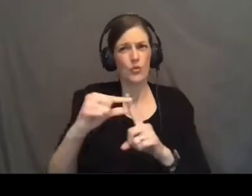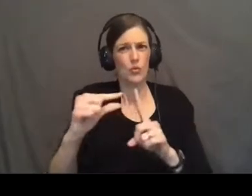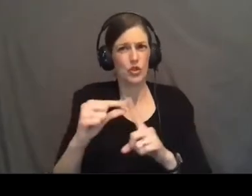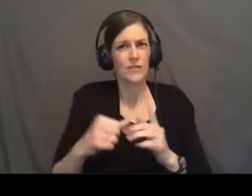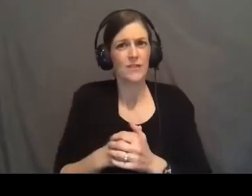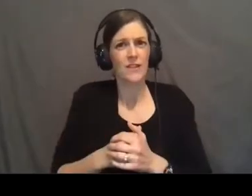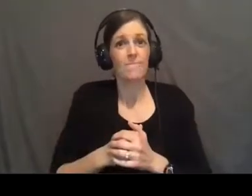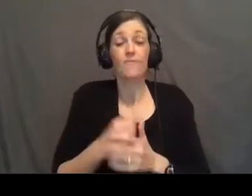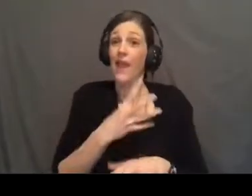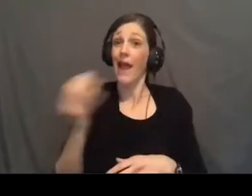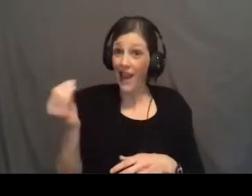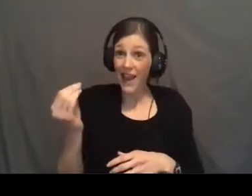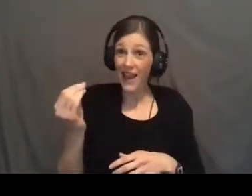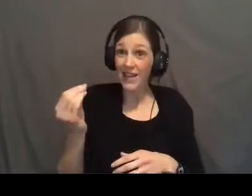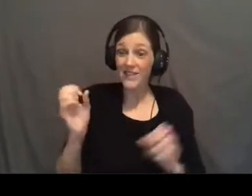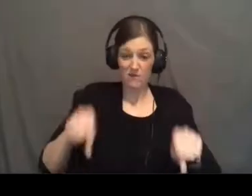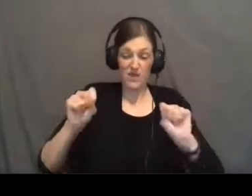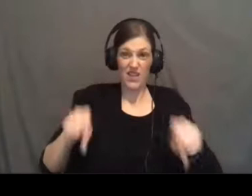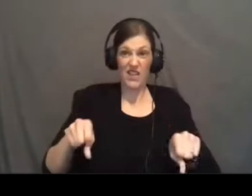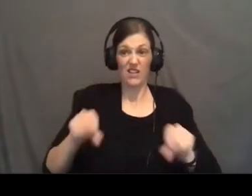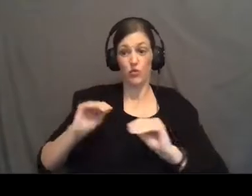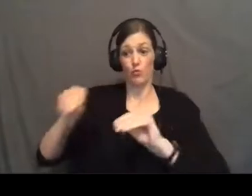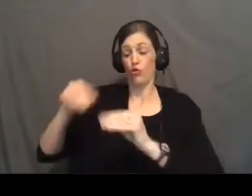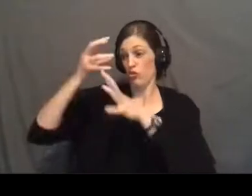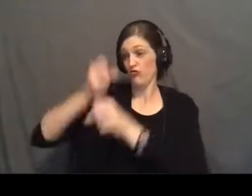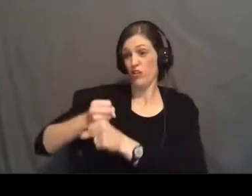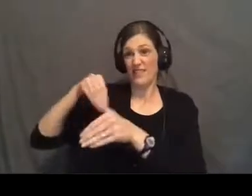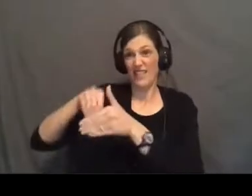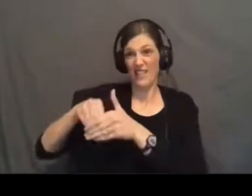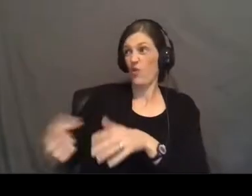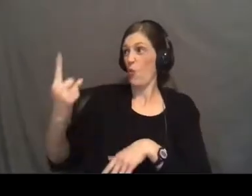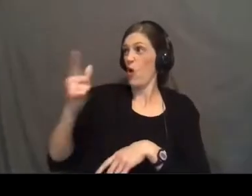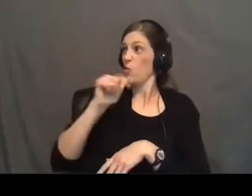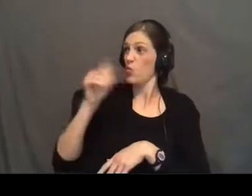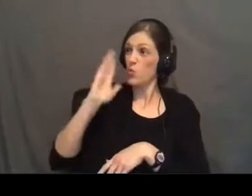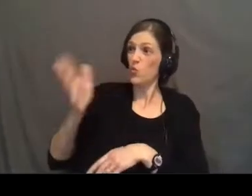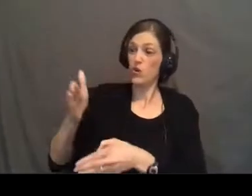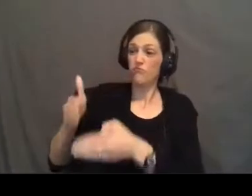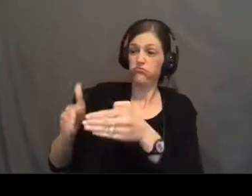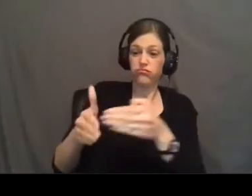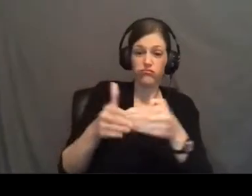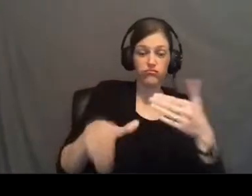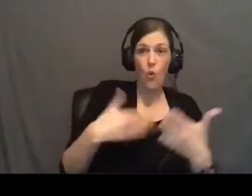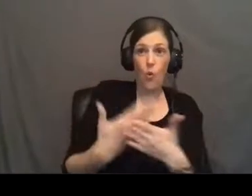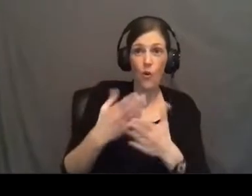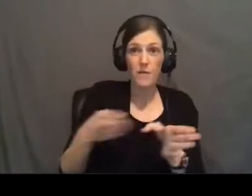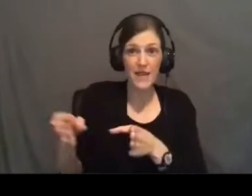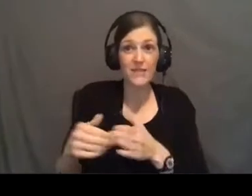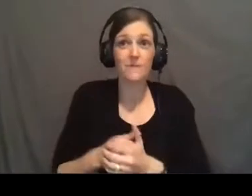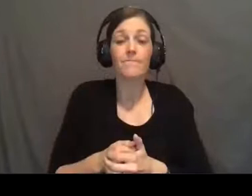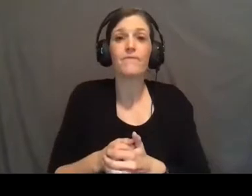and the ability to place his trust in the very one who would follow through on those words. This morning,